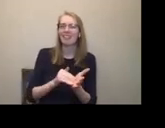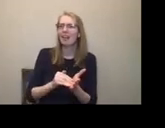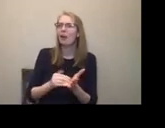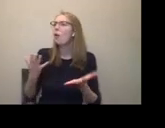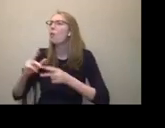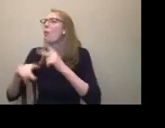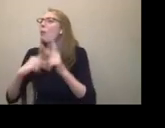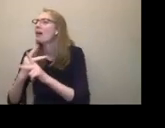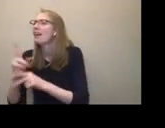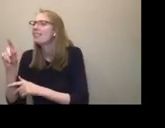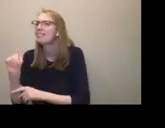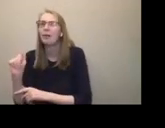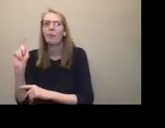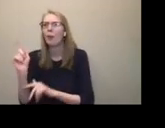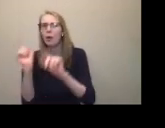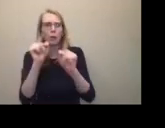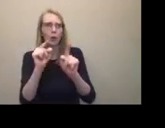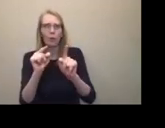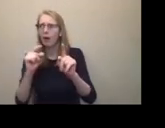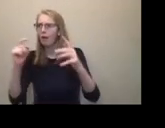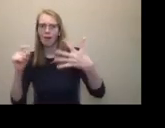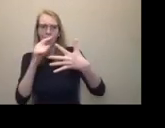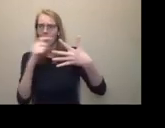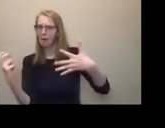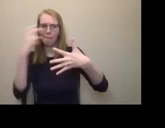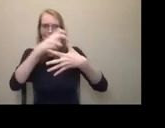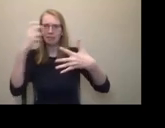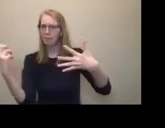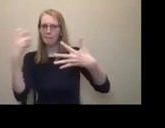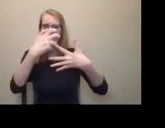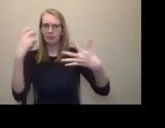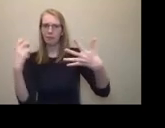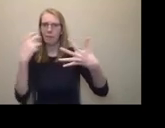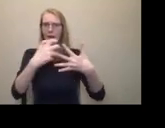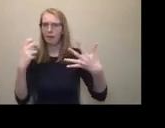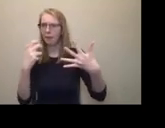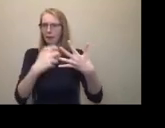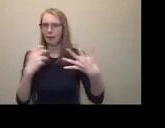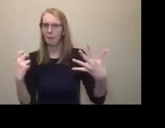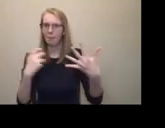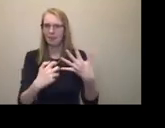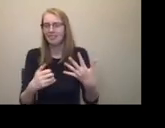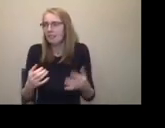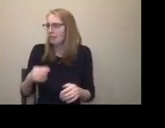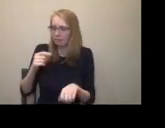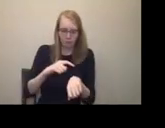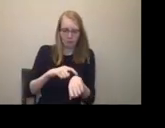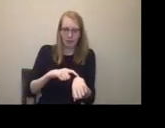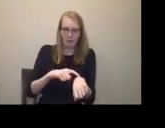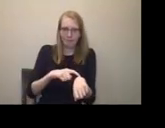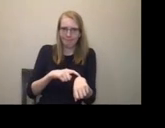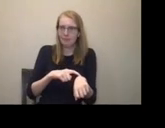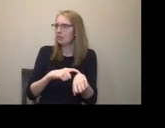you want? I'm just going to go quickly because I'm cognizant of the time. And also the slide deck will be available to everybody. Okay,